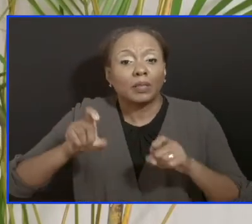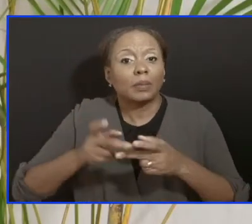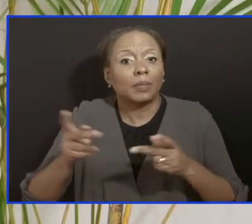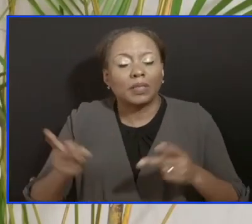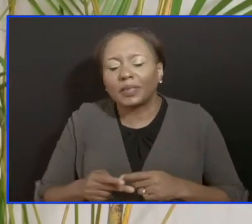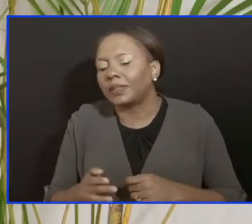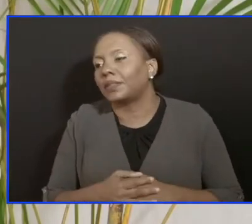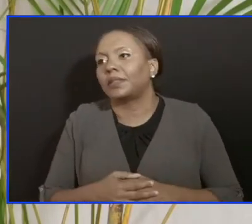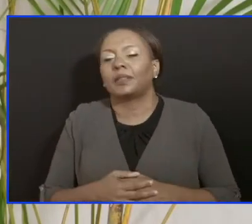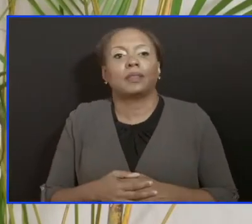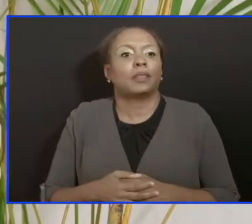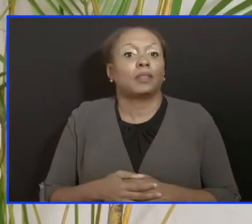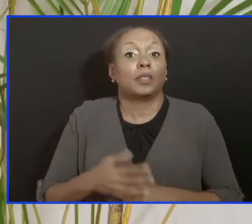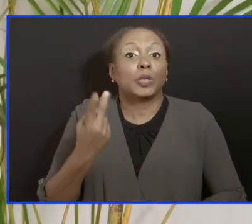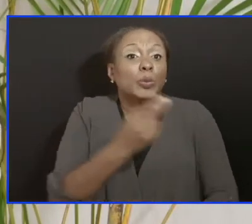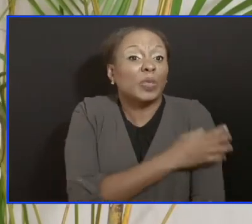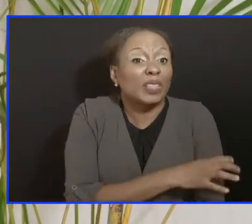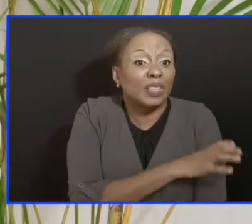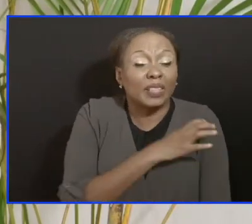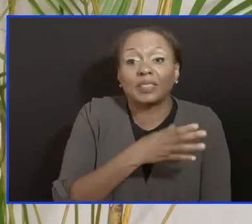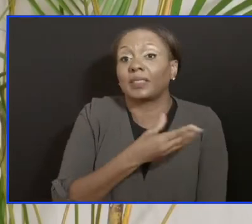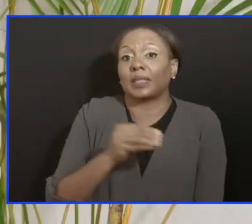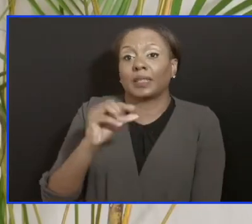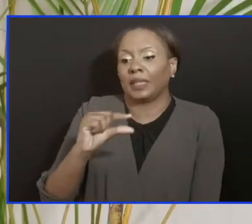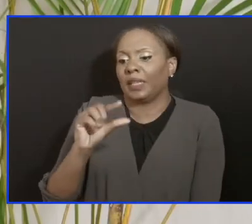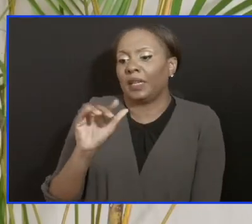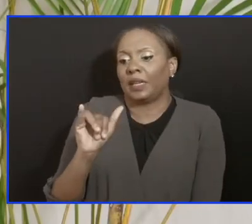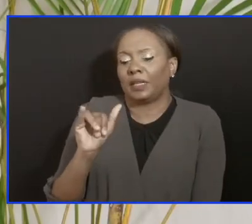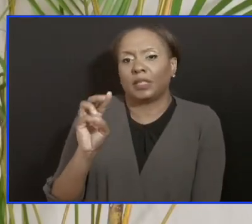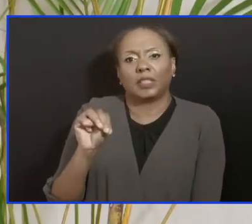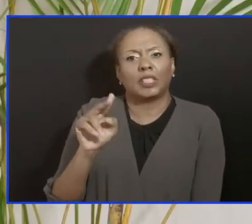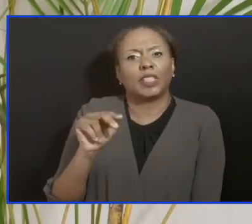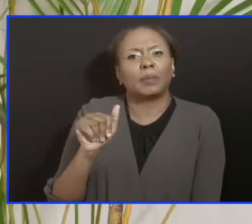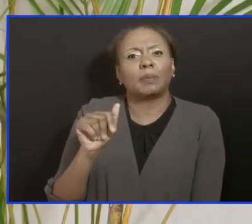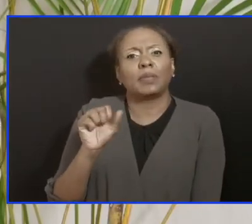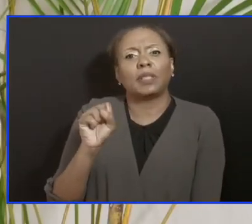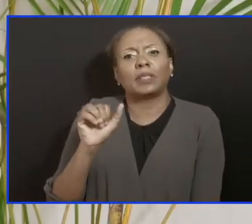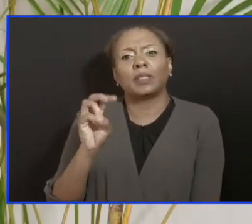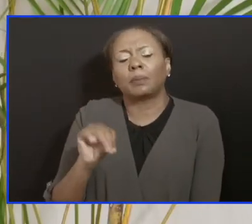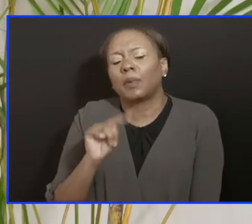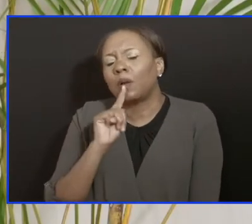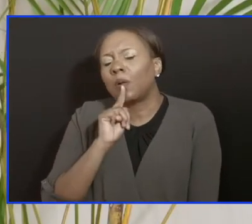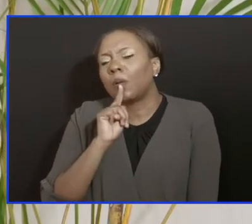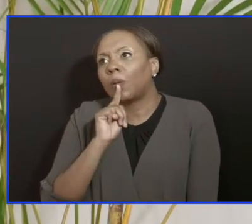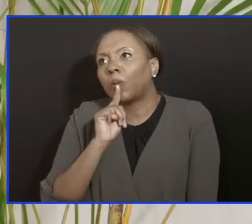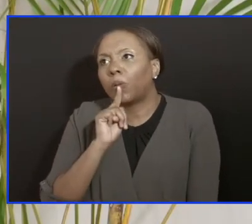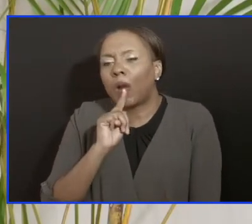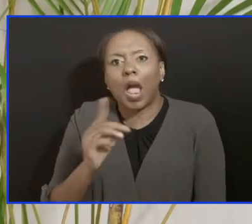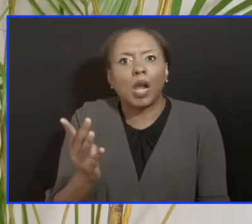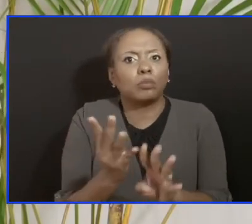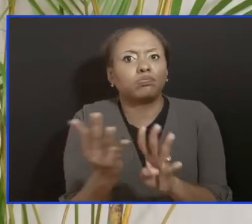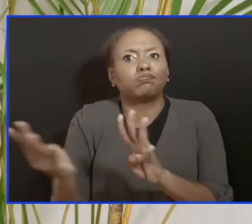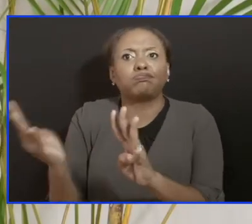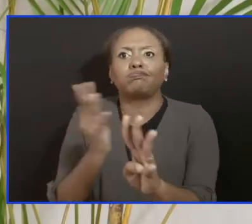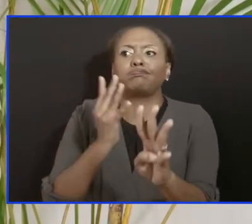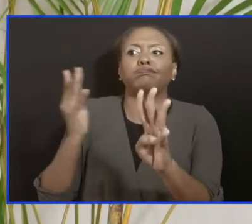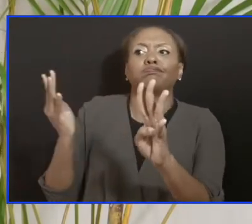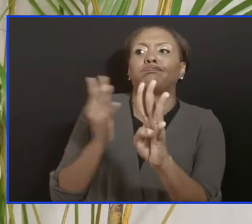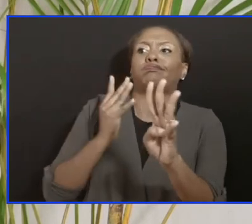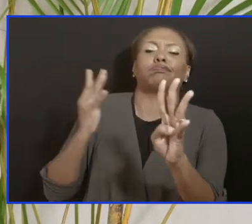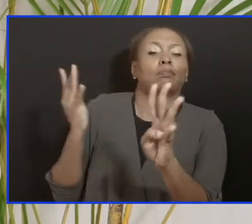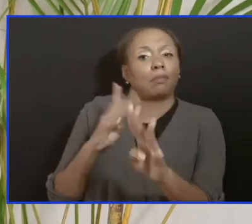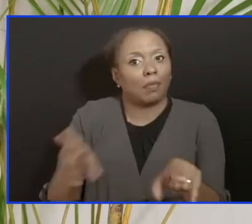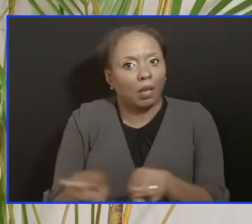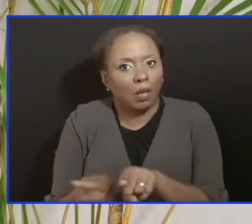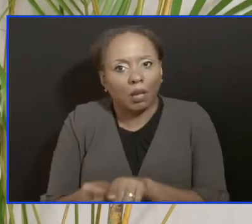gymnasium. And we also have to engage the services in some instances with our private sector partners for them to be able